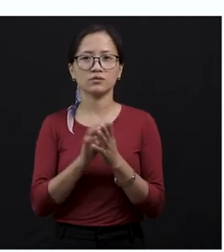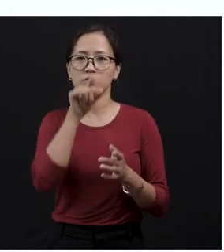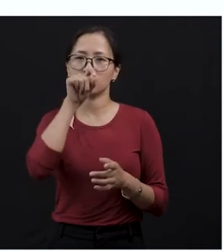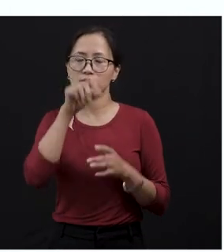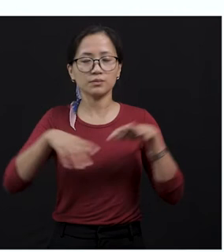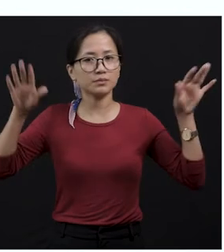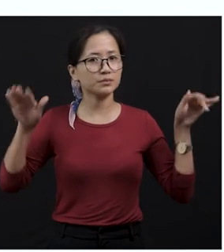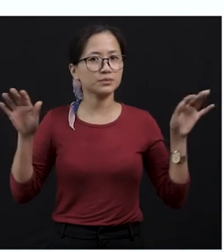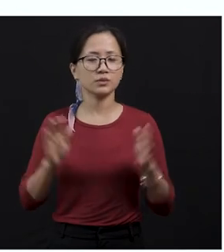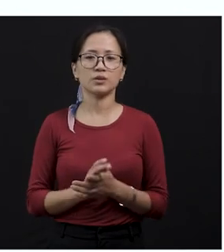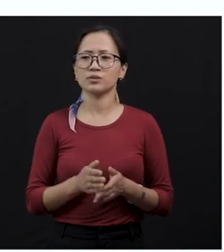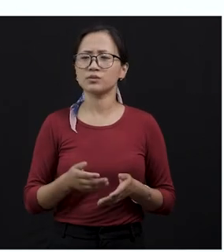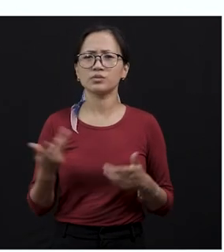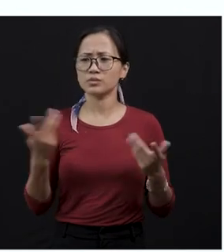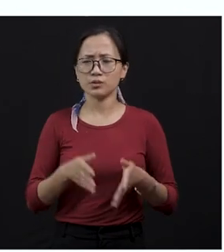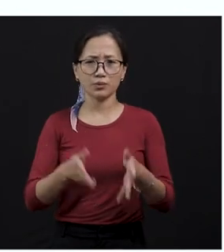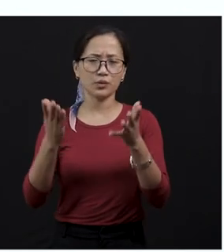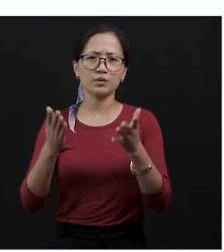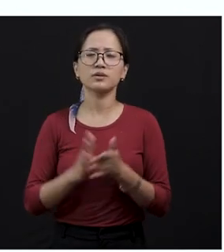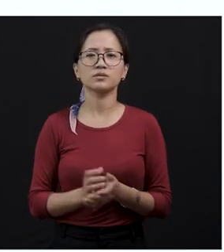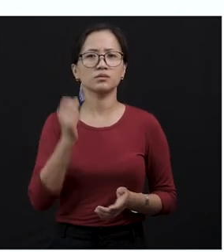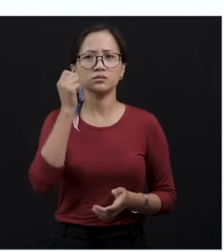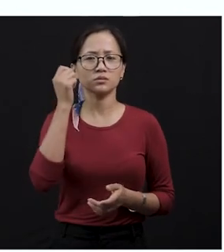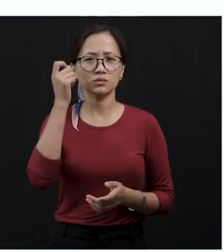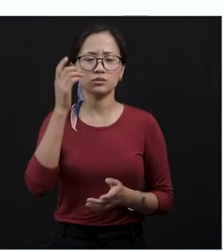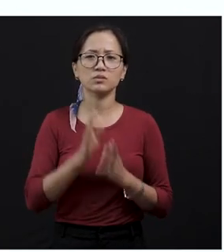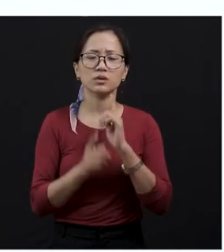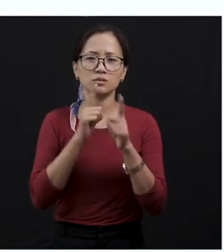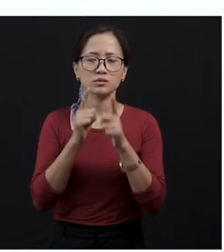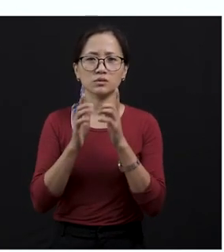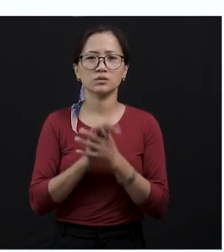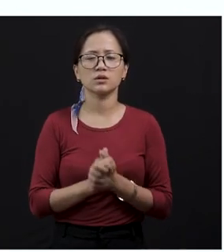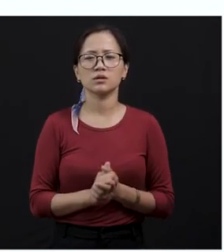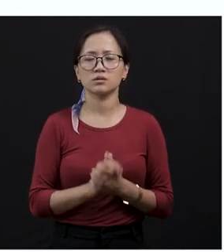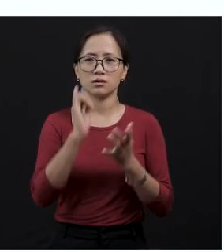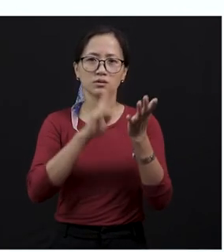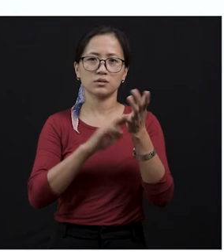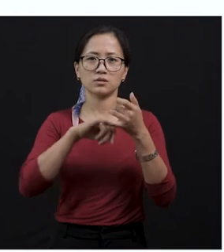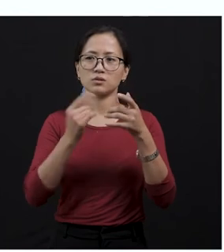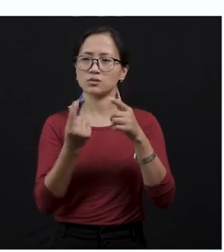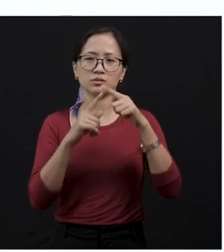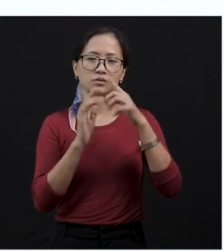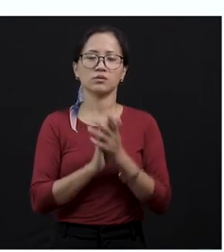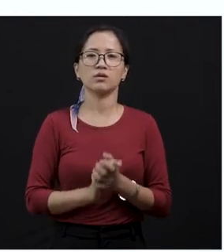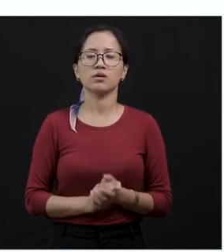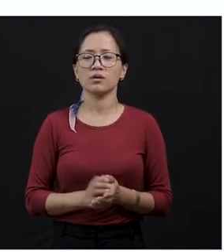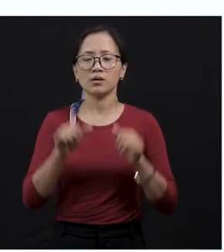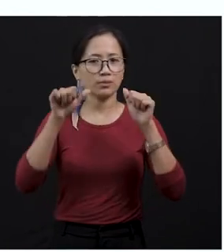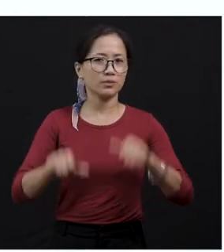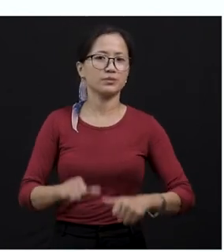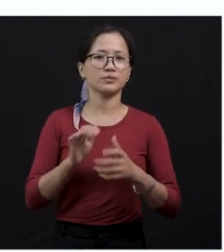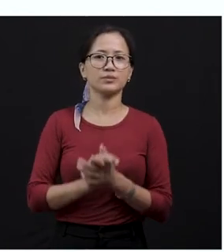but from the way they were streaking, the boy understood that they were streaking insults at each other for not being